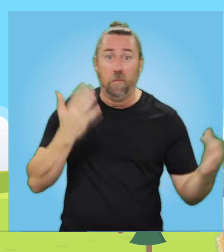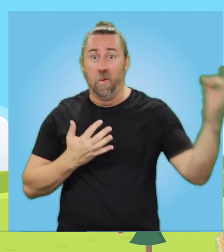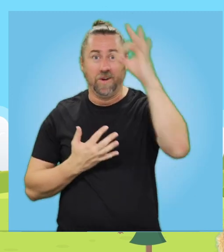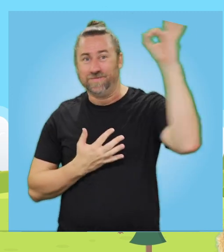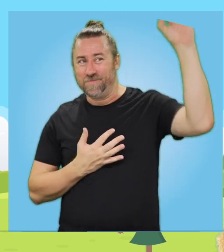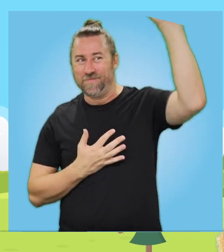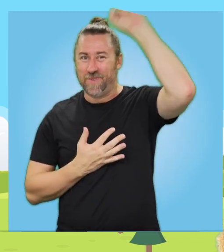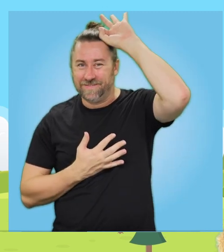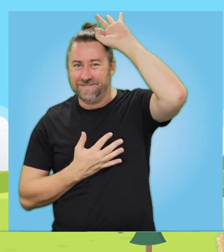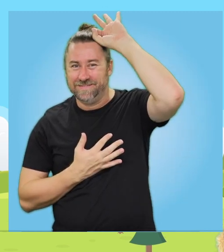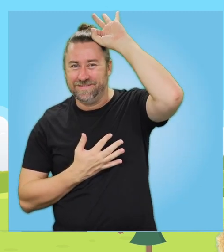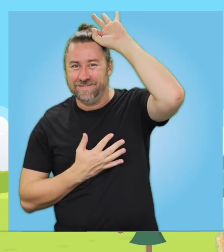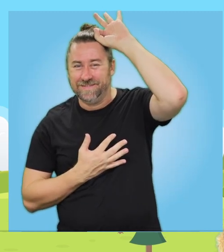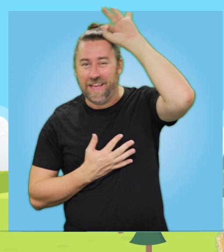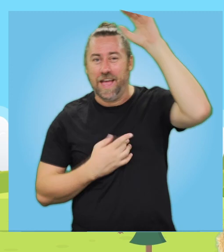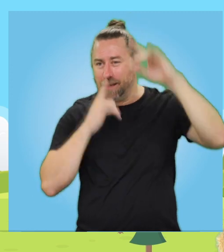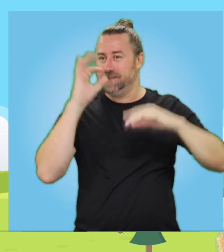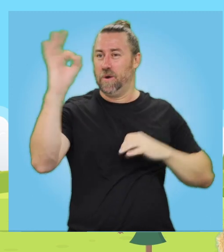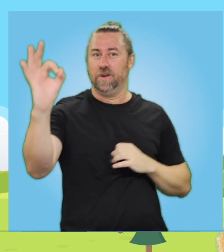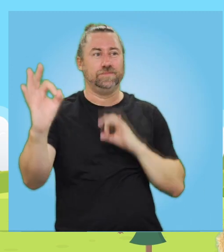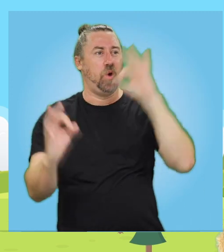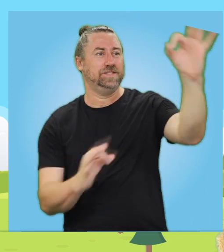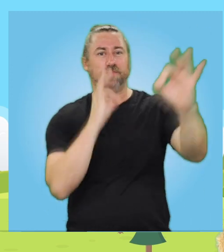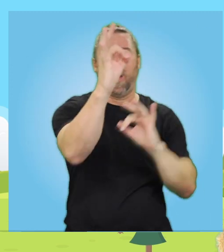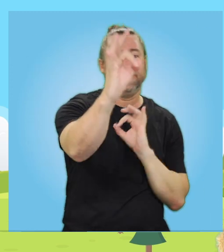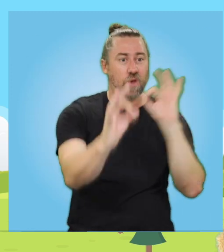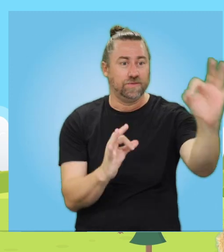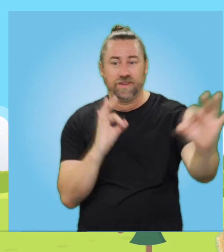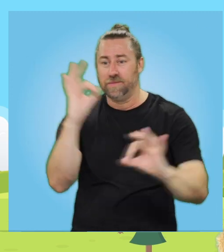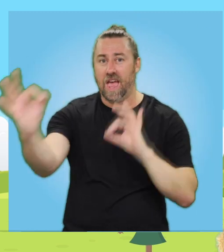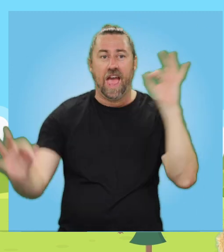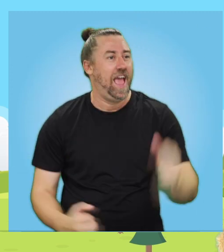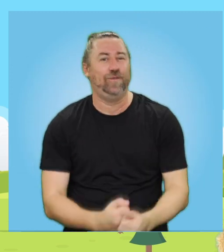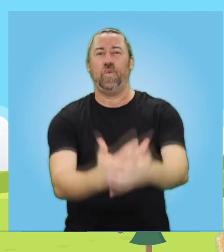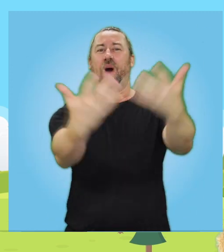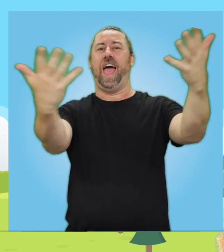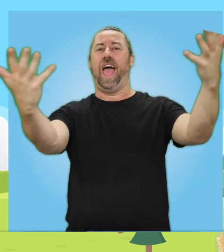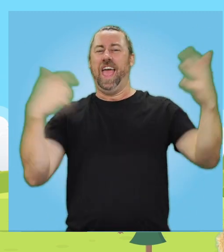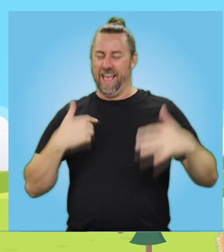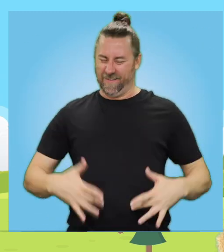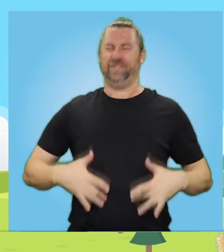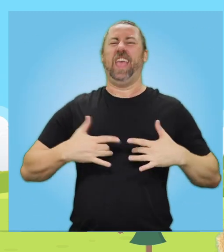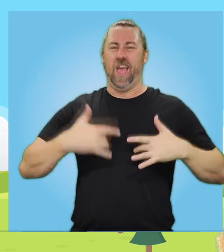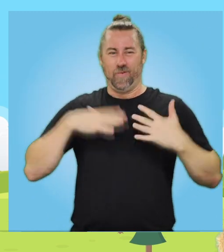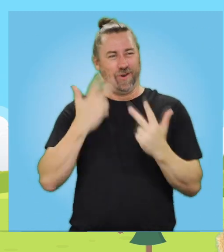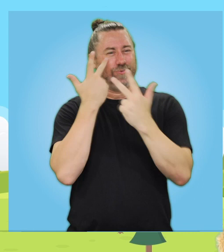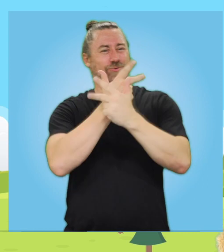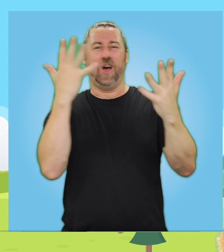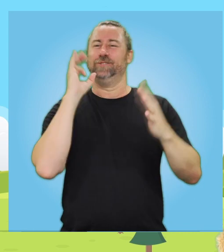and a spot on your hair. Put a lot of little spots in the air everywhere. It's a